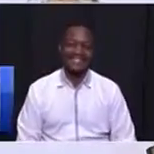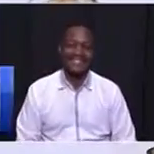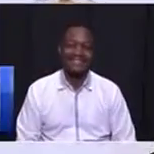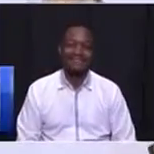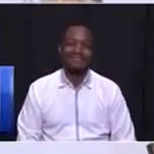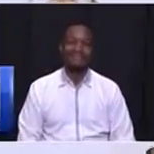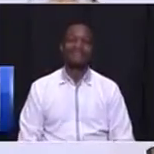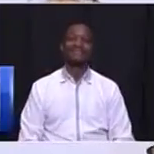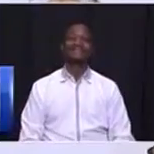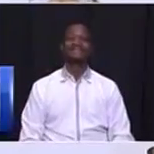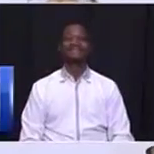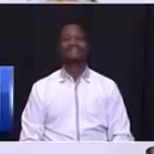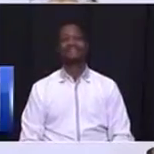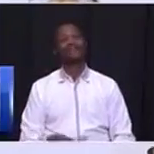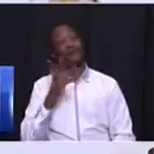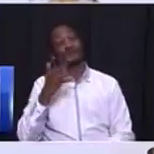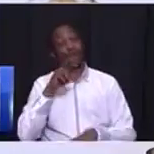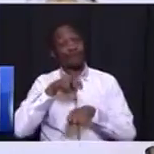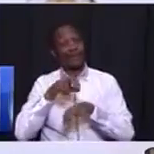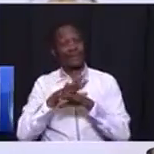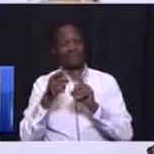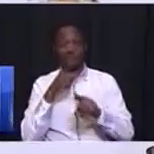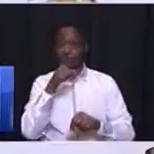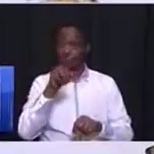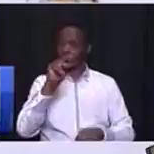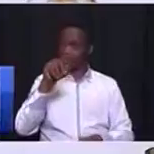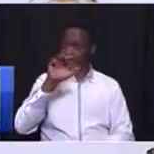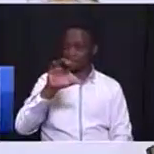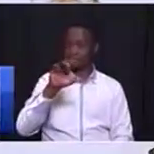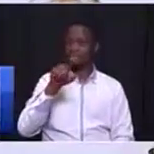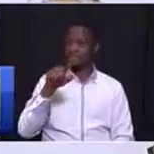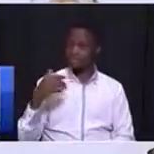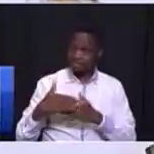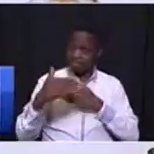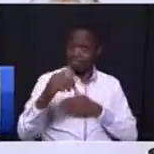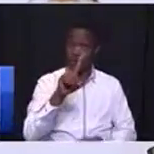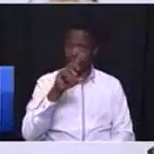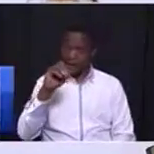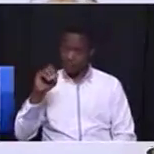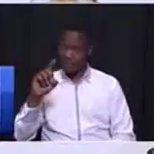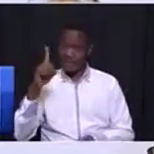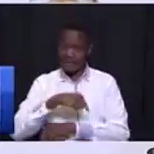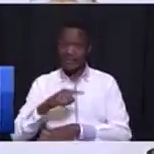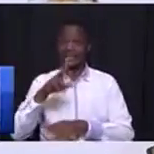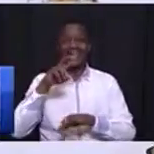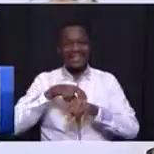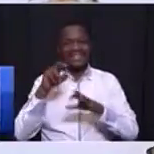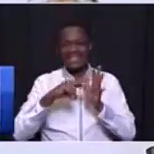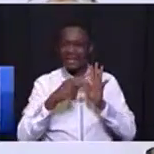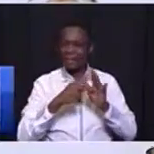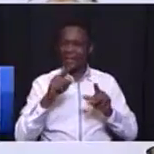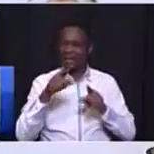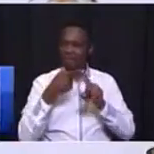Thank what do I need from you, MEC Toppe? In the next 100 days, I need a plan from you on how we